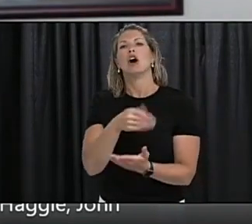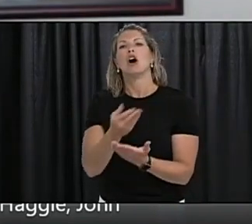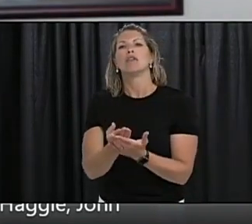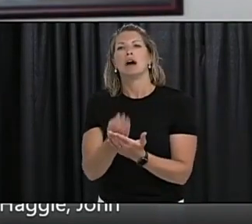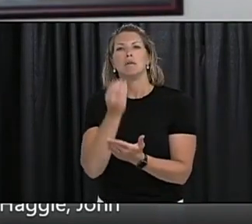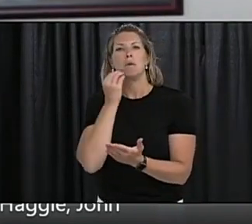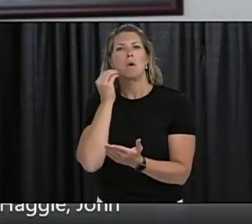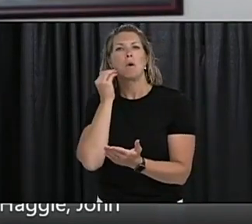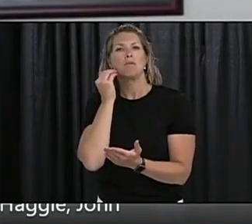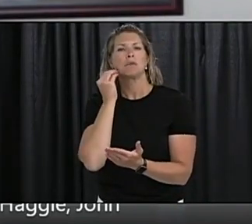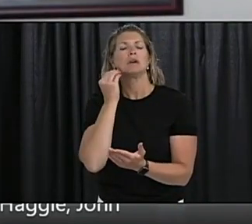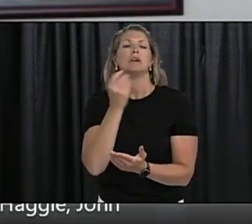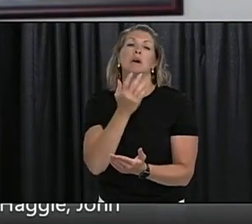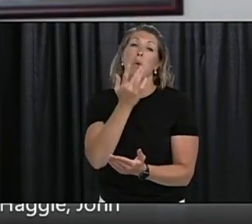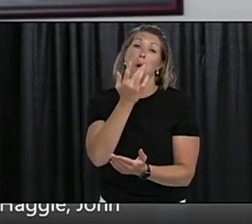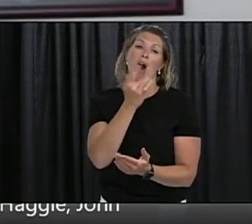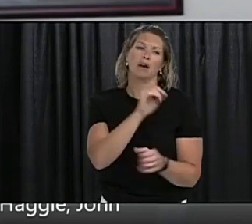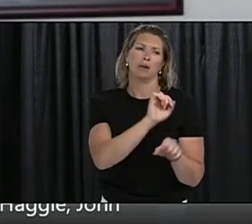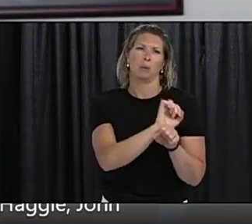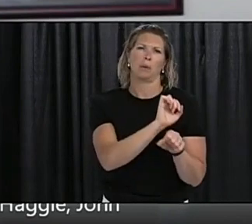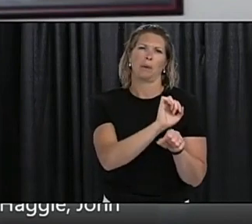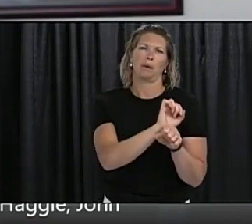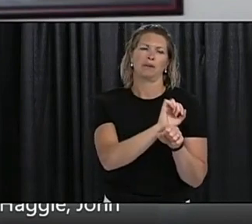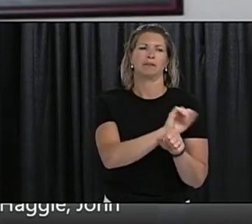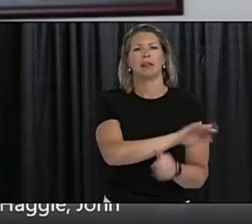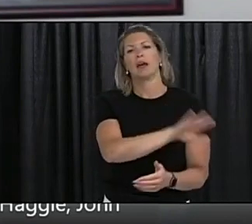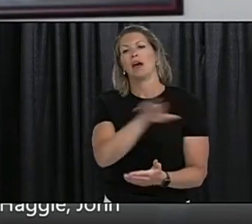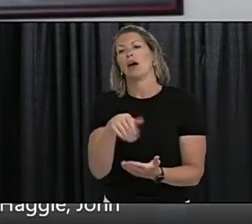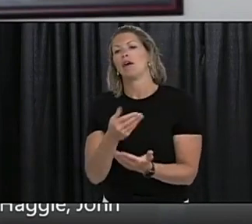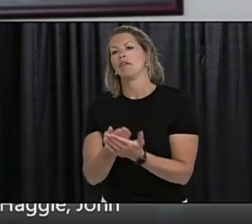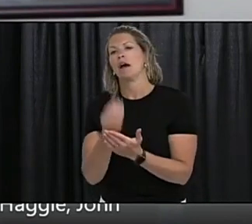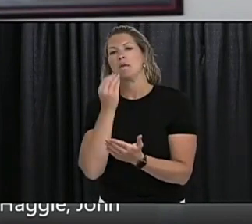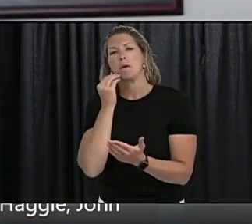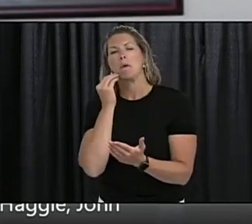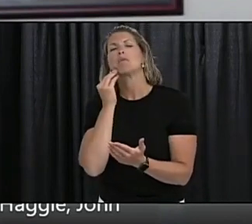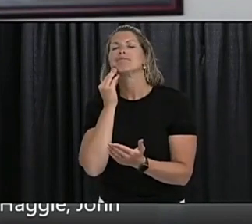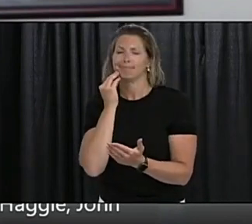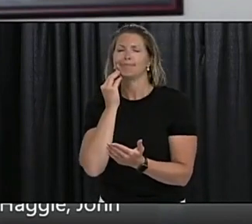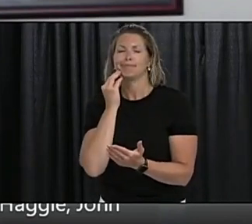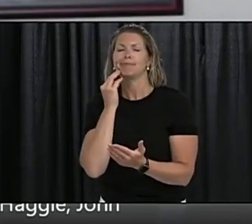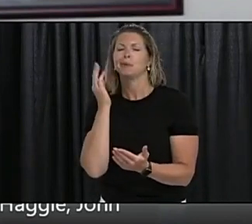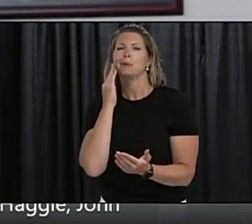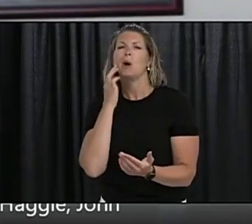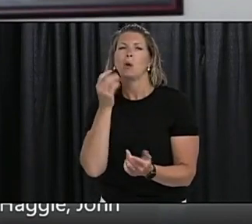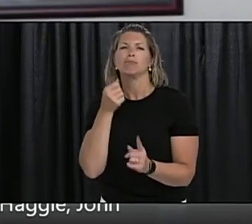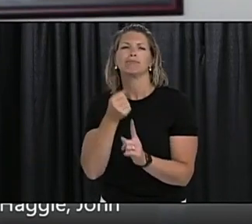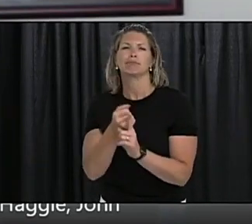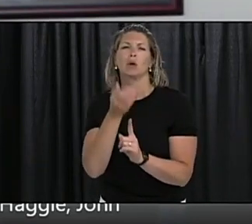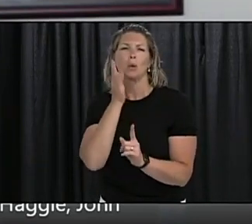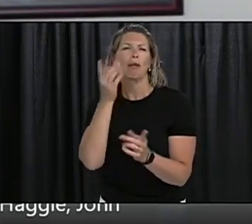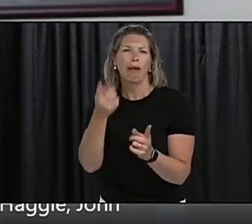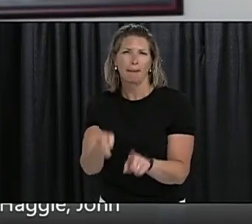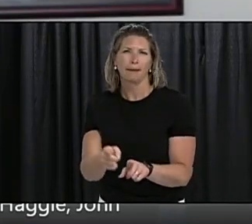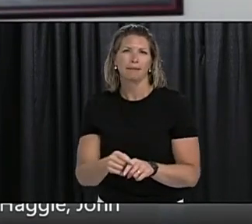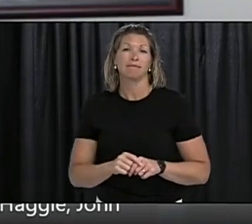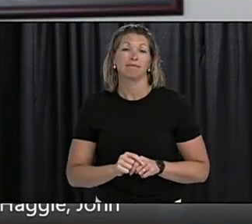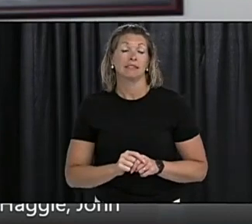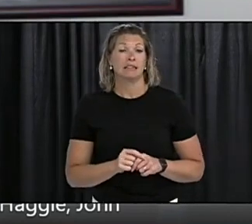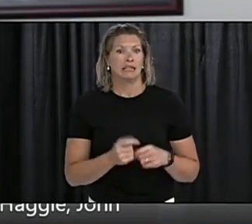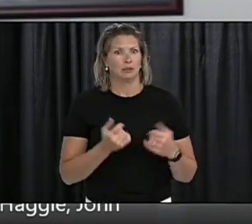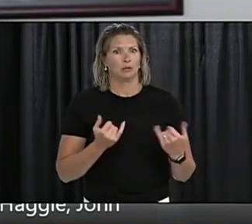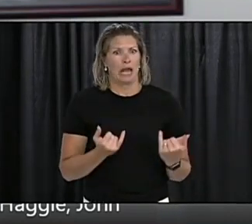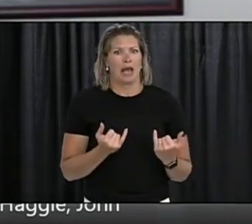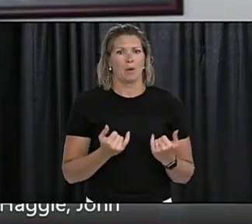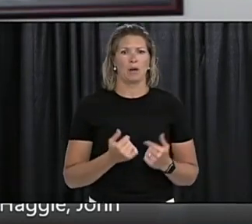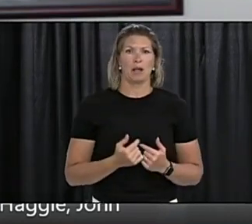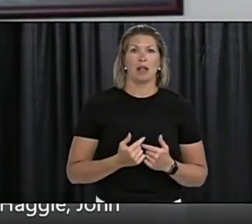continue to see these cases, as Dr. Fitzgerald says. This is going to be our way of life now, as we talked about in the past, living